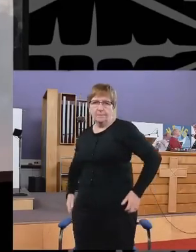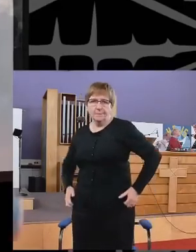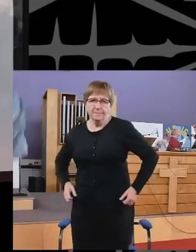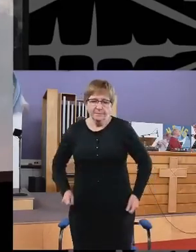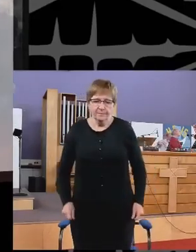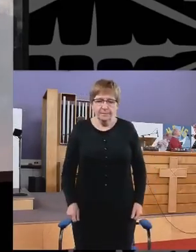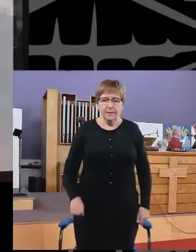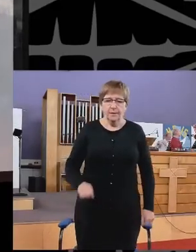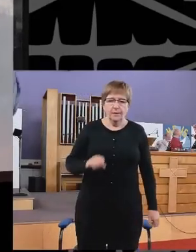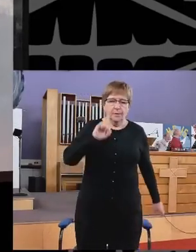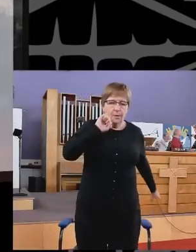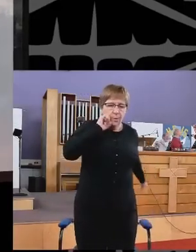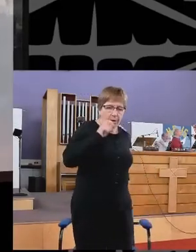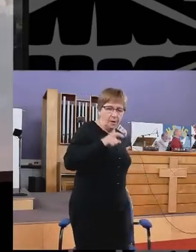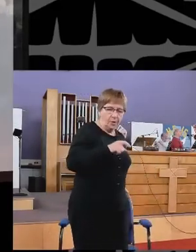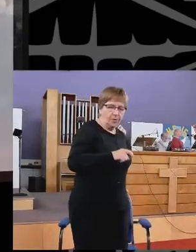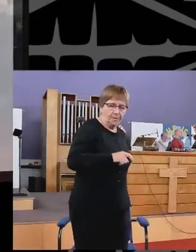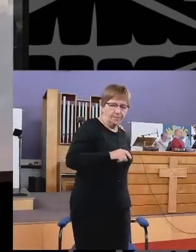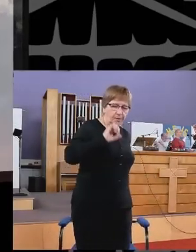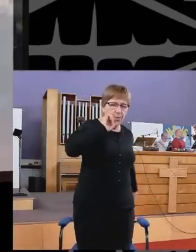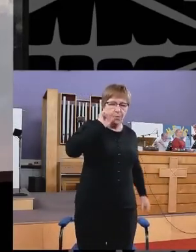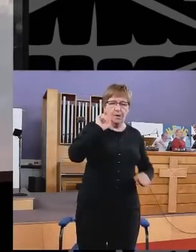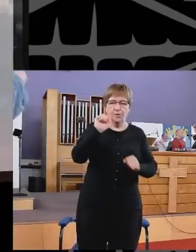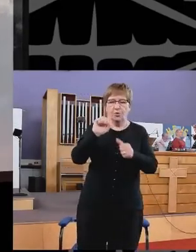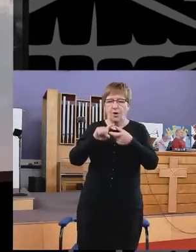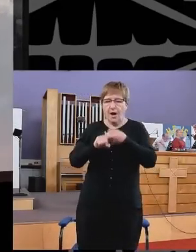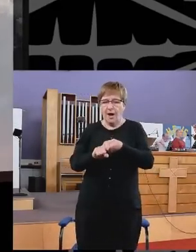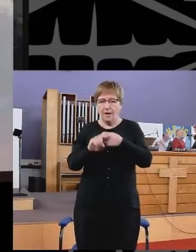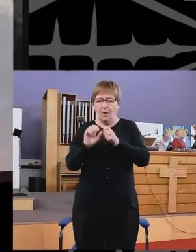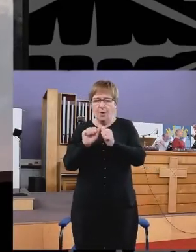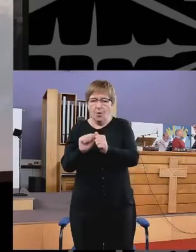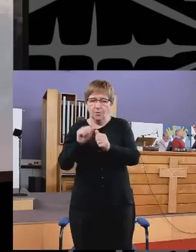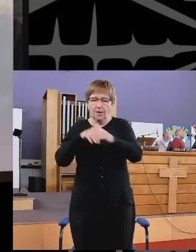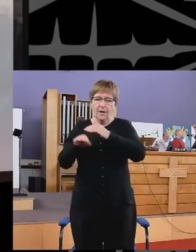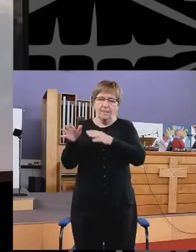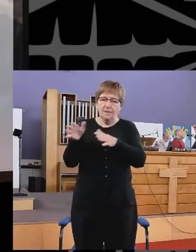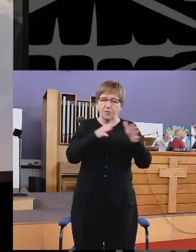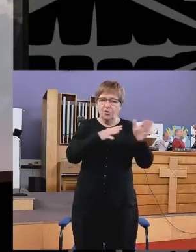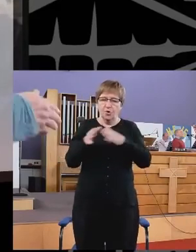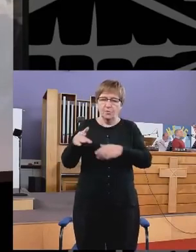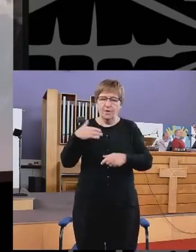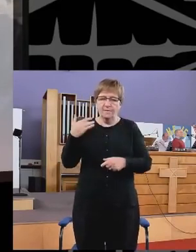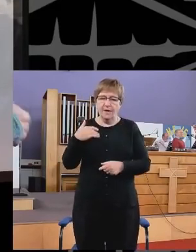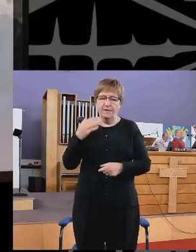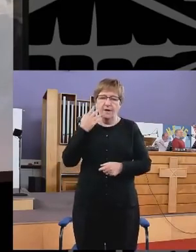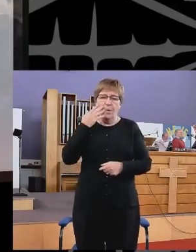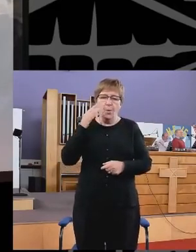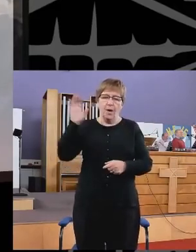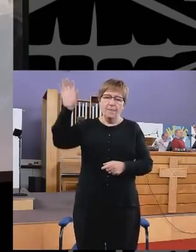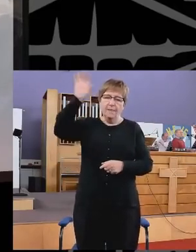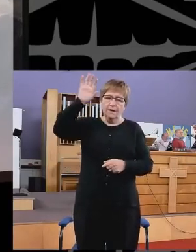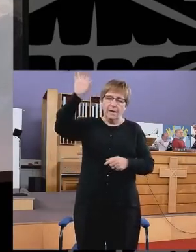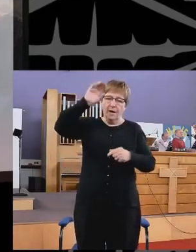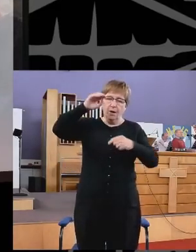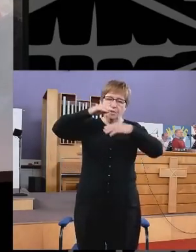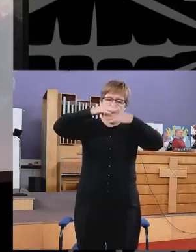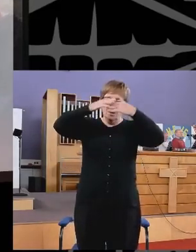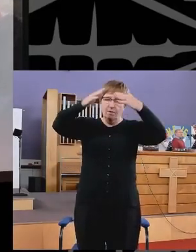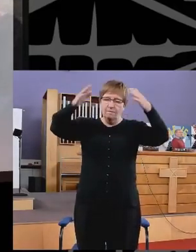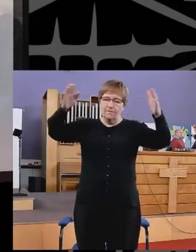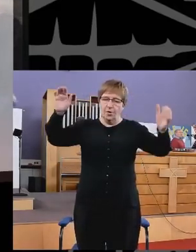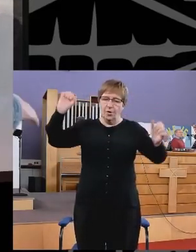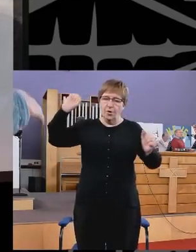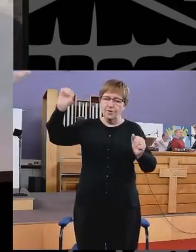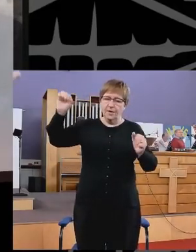Will your anger Hold in the storms Of light When the gods are